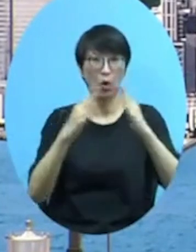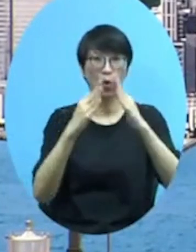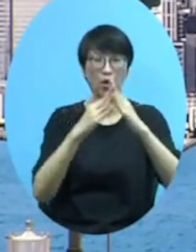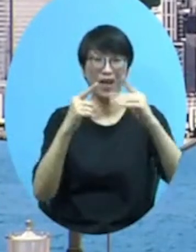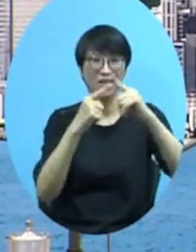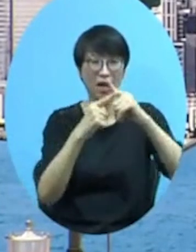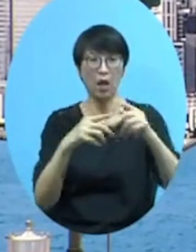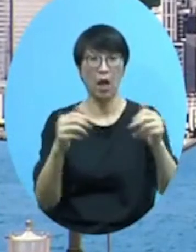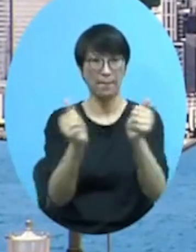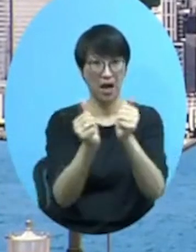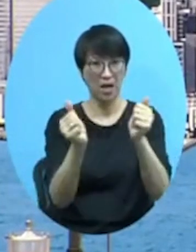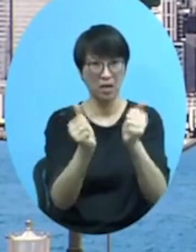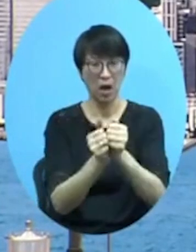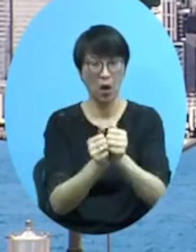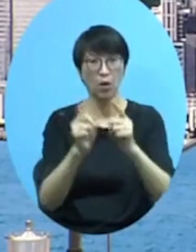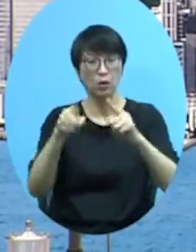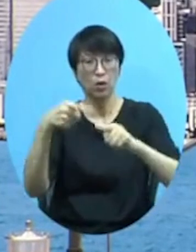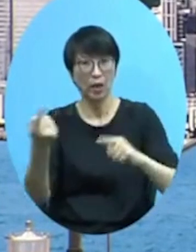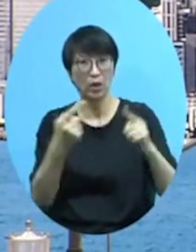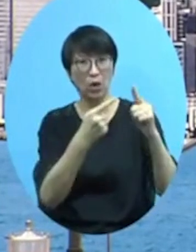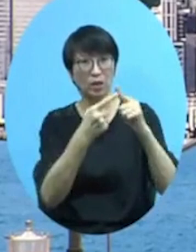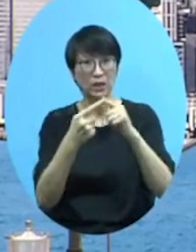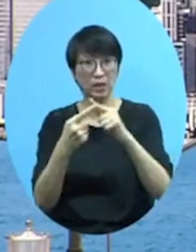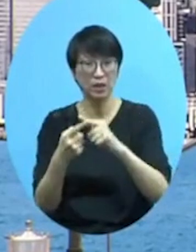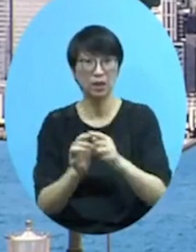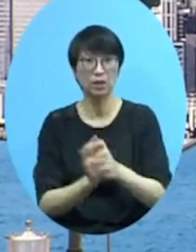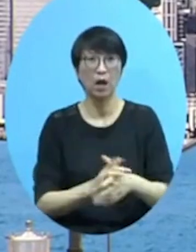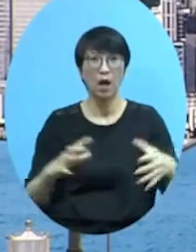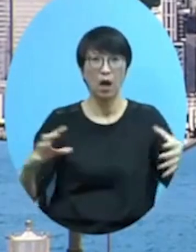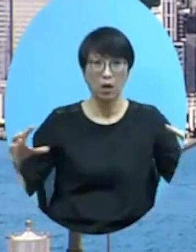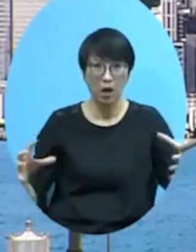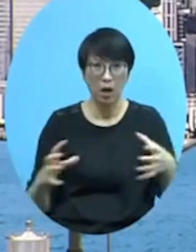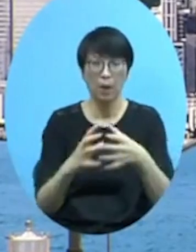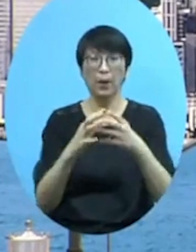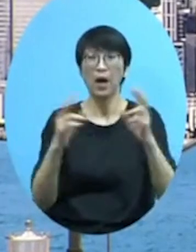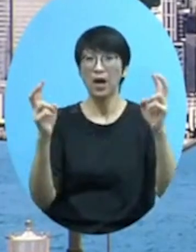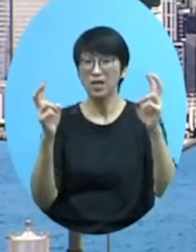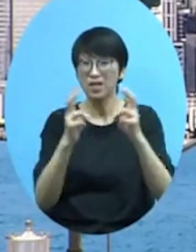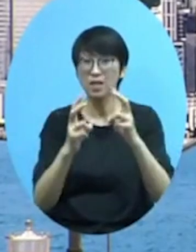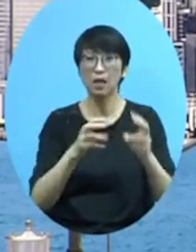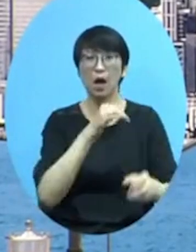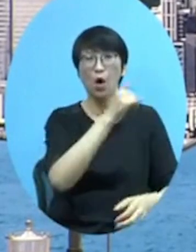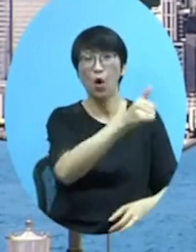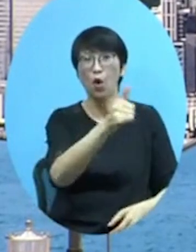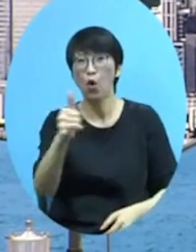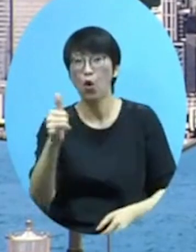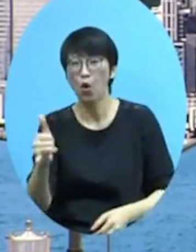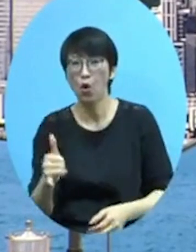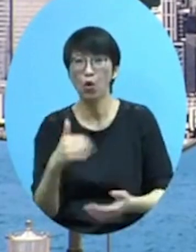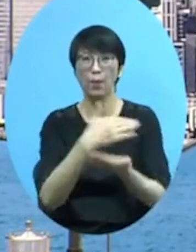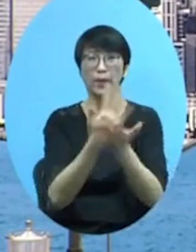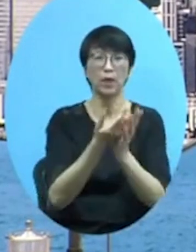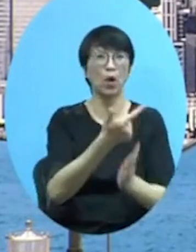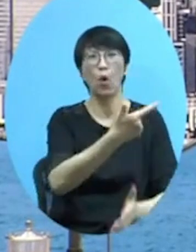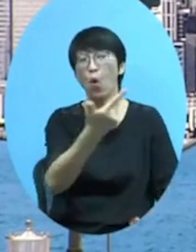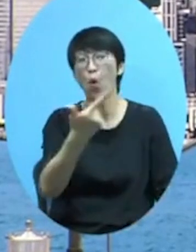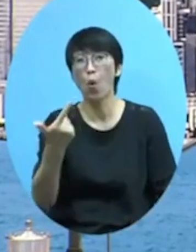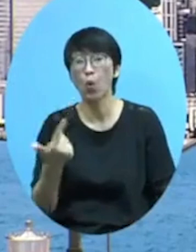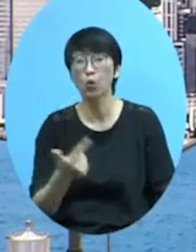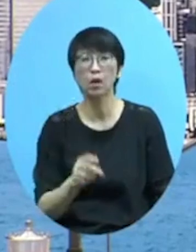many places during the incubation period as well as during the infectious period. So we are